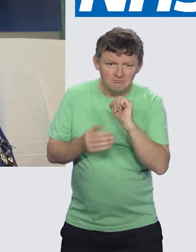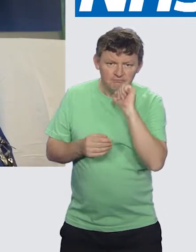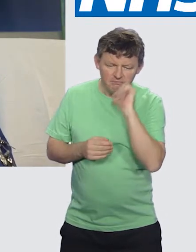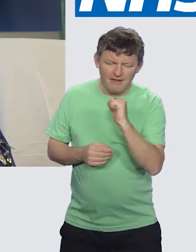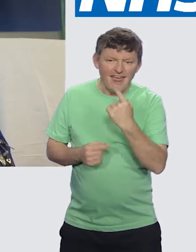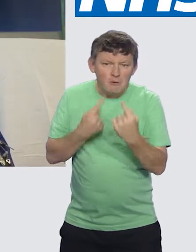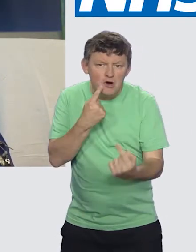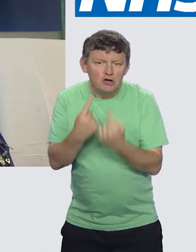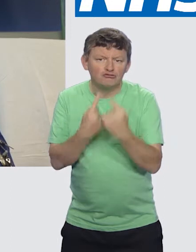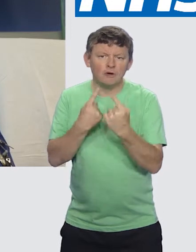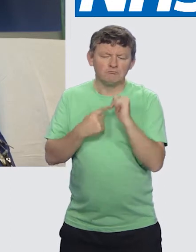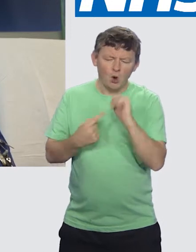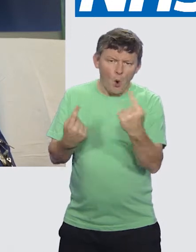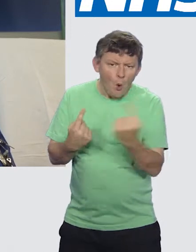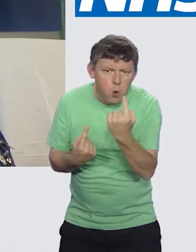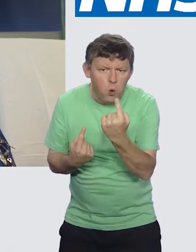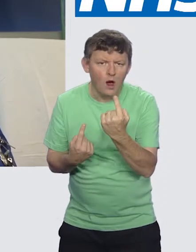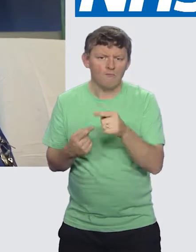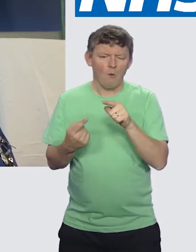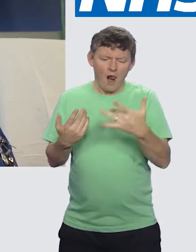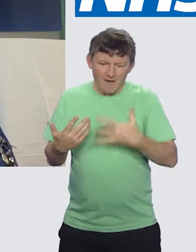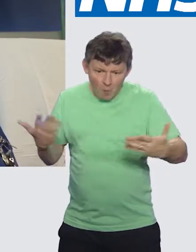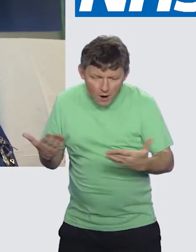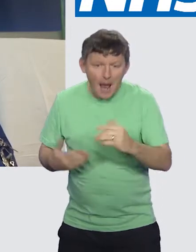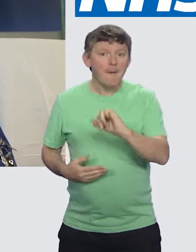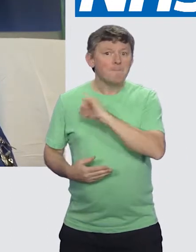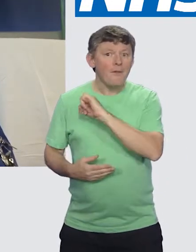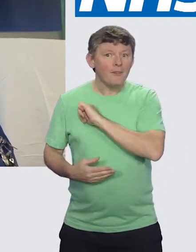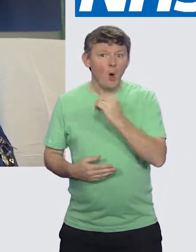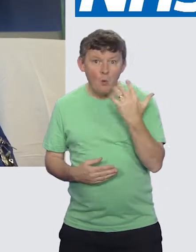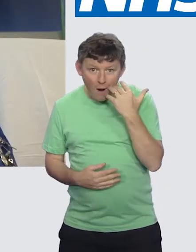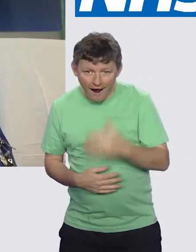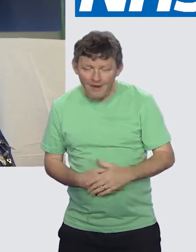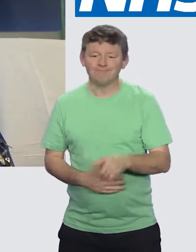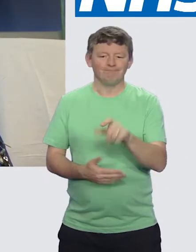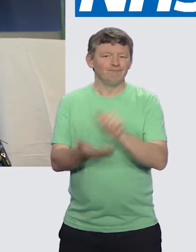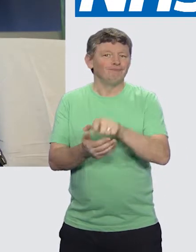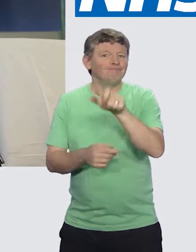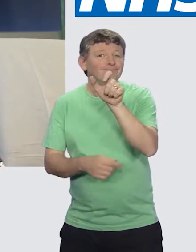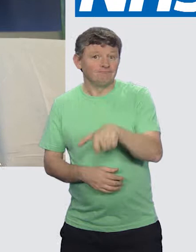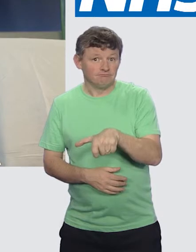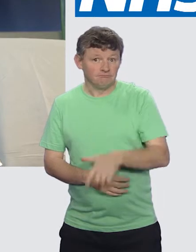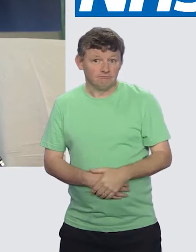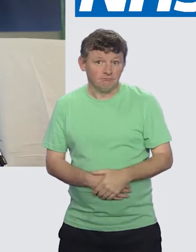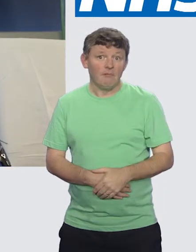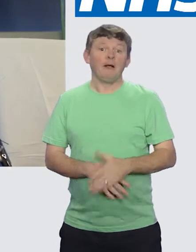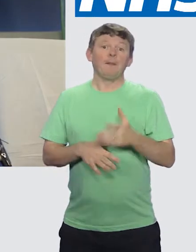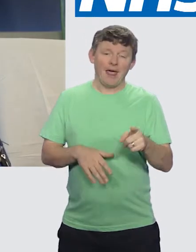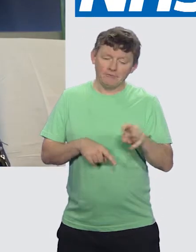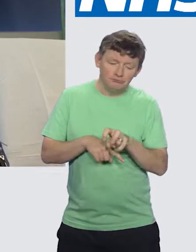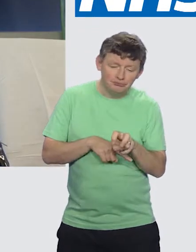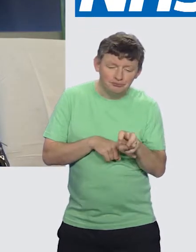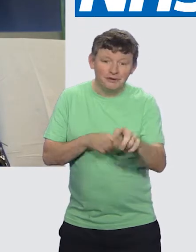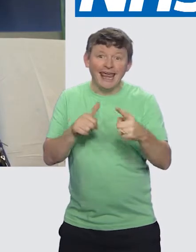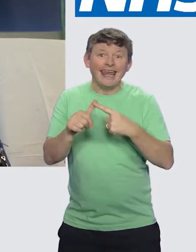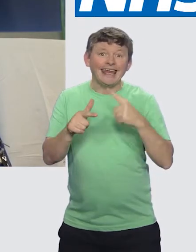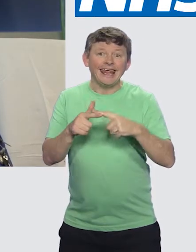details about who you are and where you live and your birthday so we make sure we've got the right person. Then you come through into the A